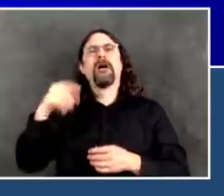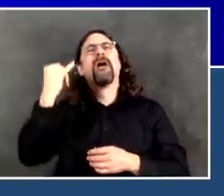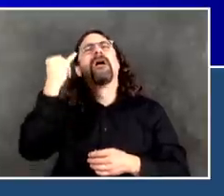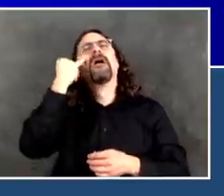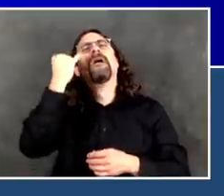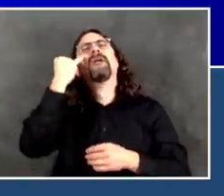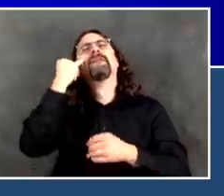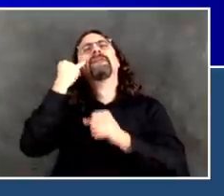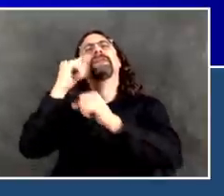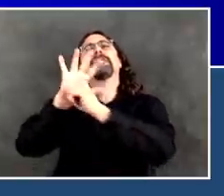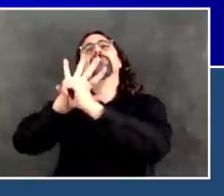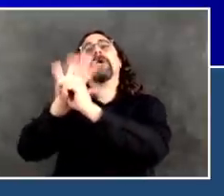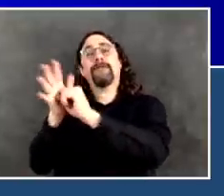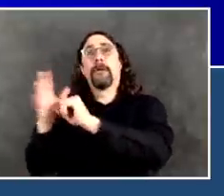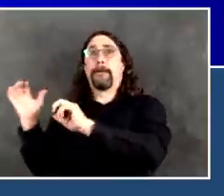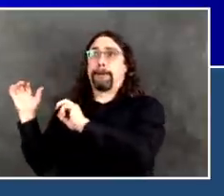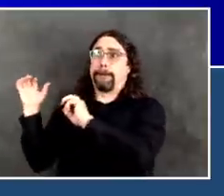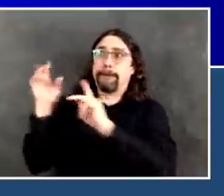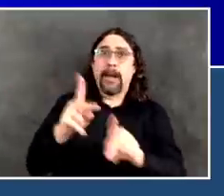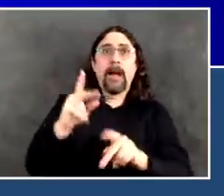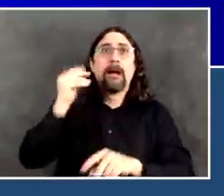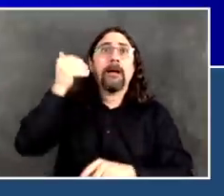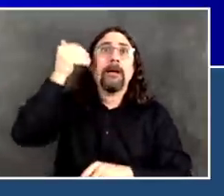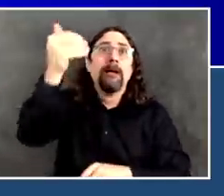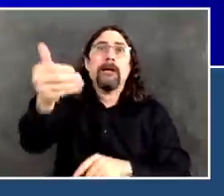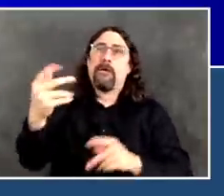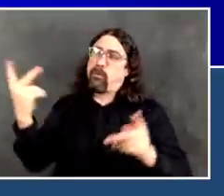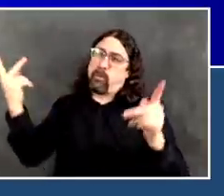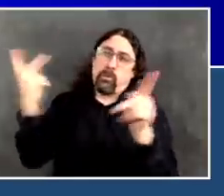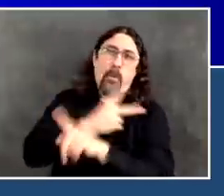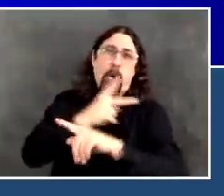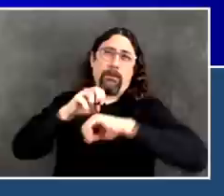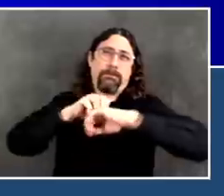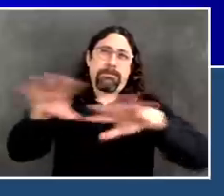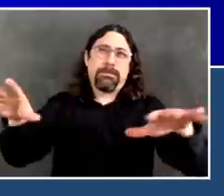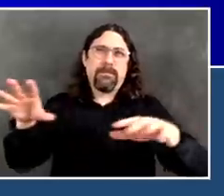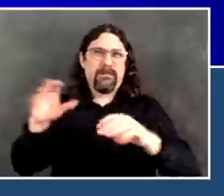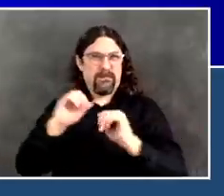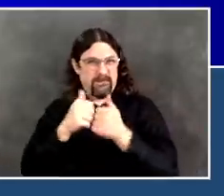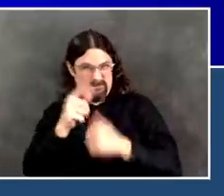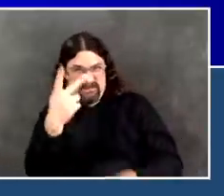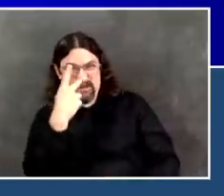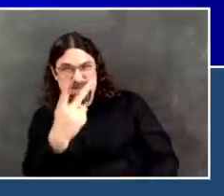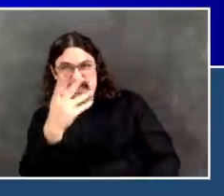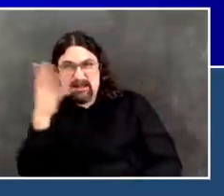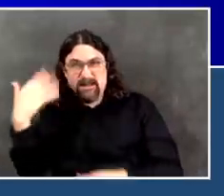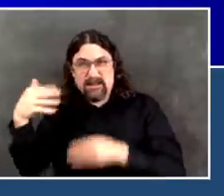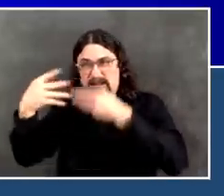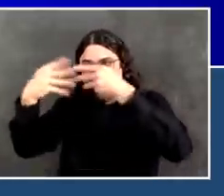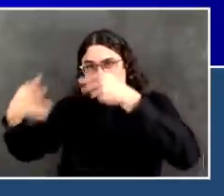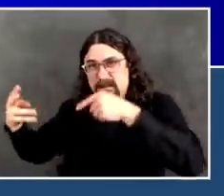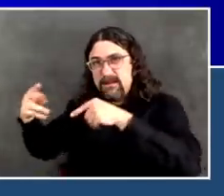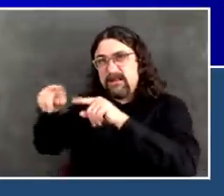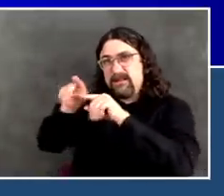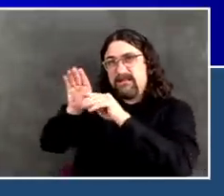would do to them and how much pressure, how much stress, how much strain it would put on them if this disease came back.